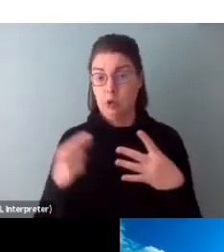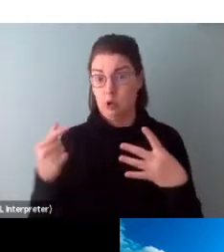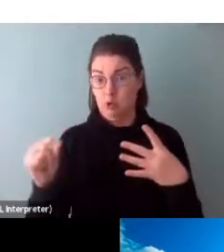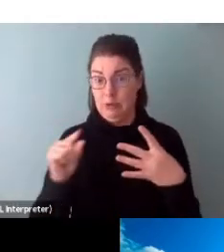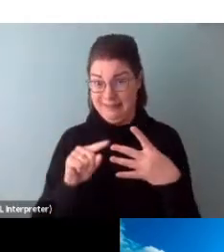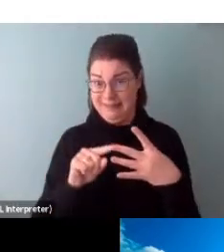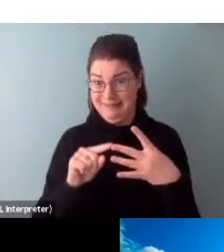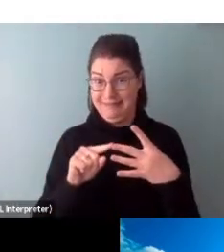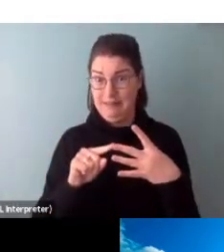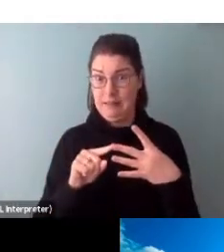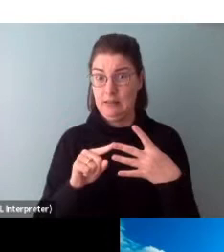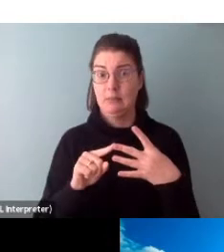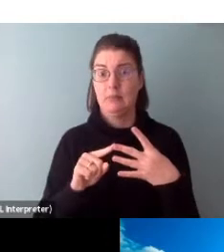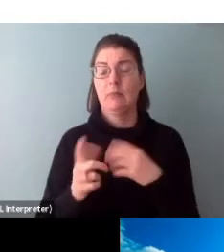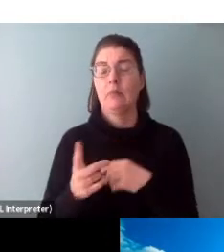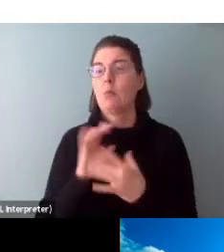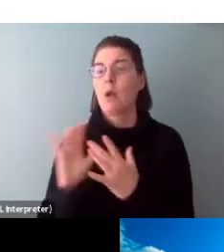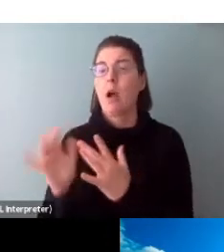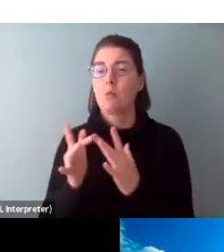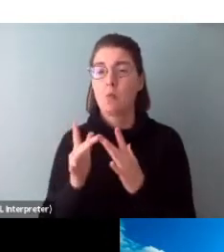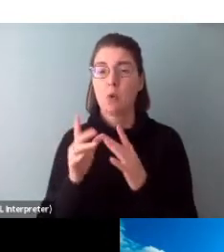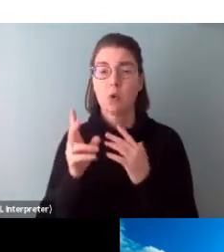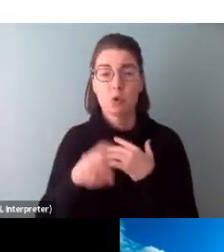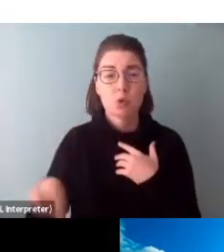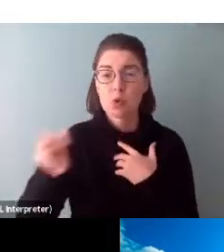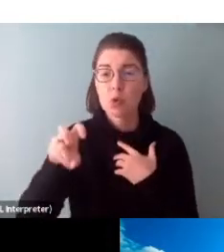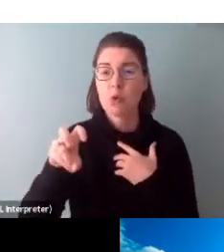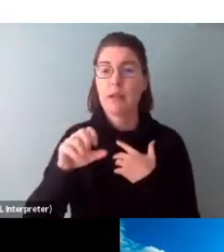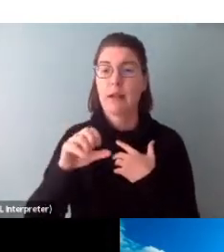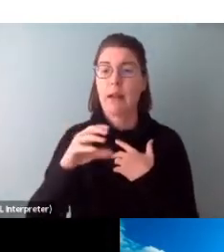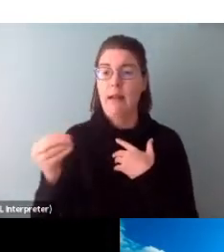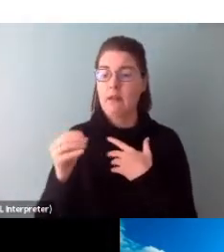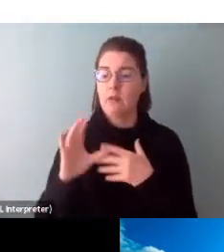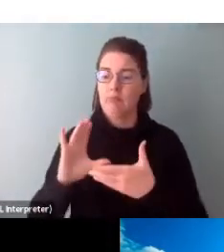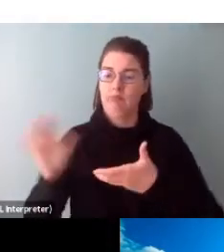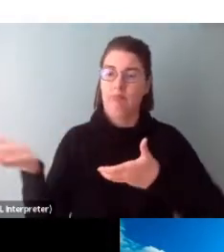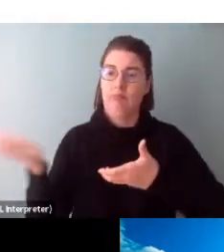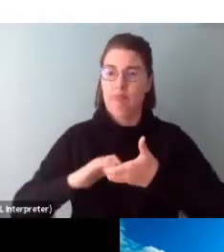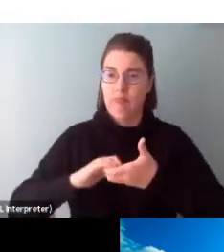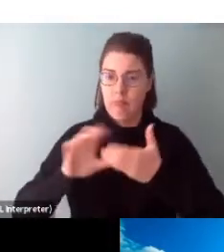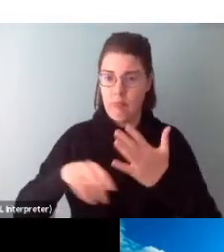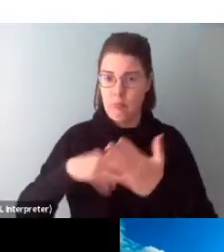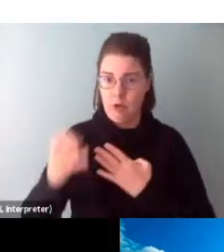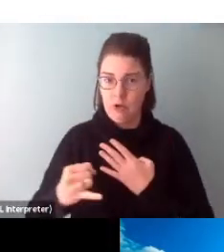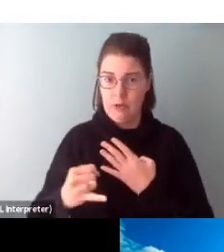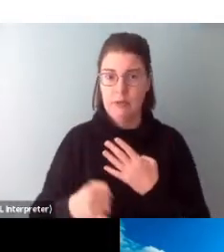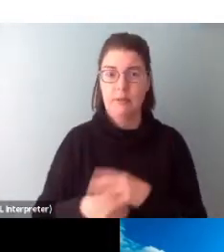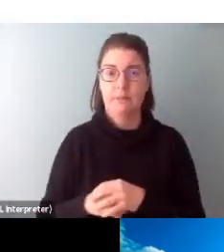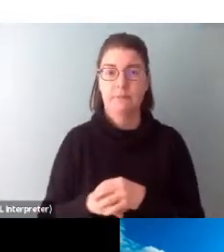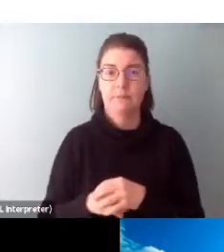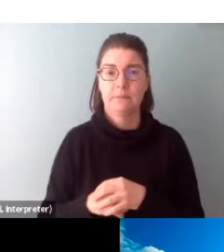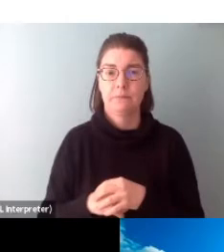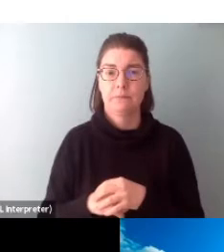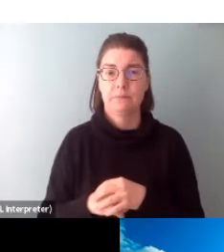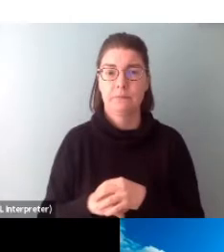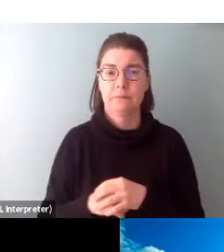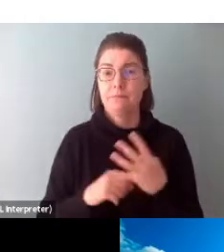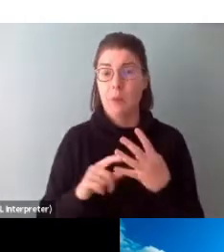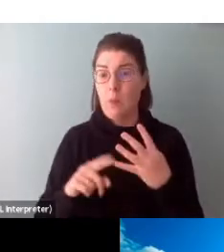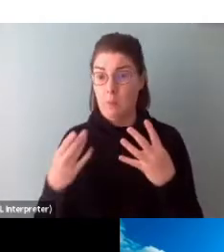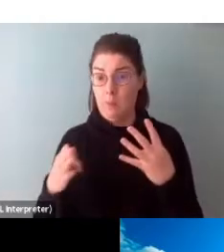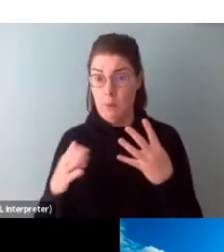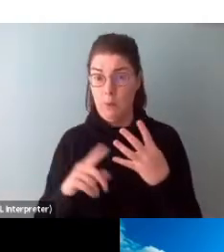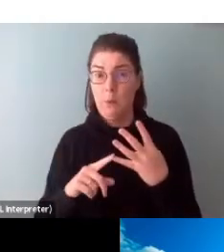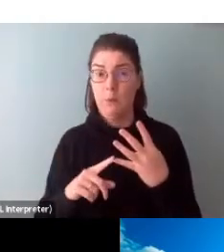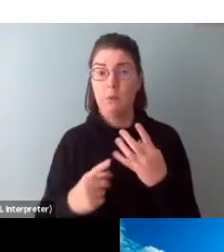includes support for outreach, touring, and collaboration projects. Developing skills and careers support training,